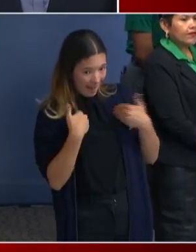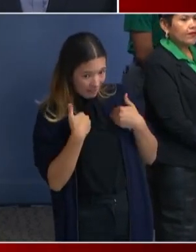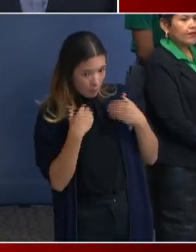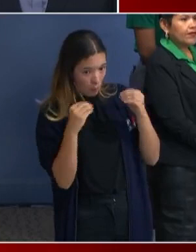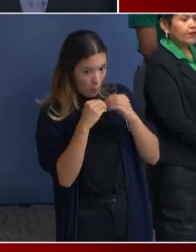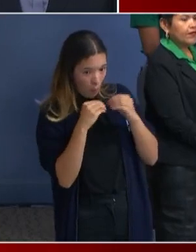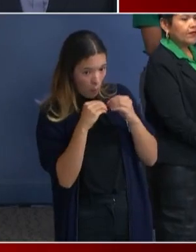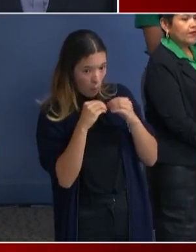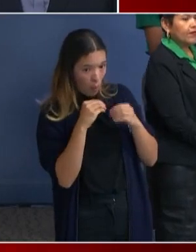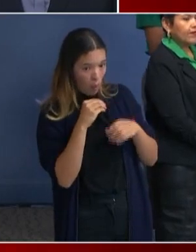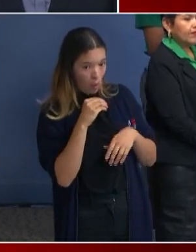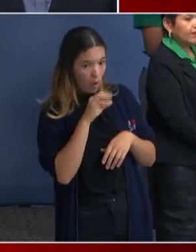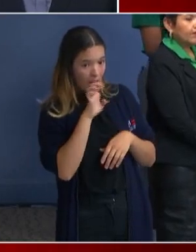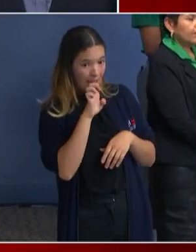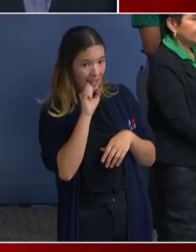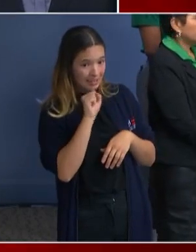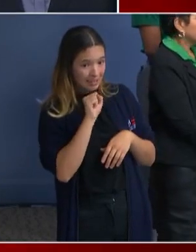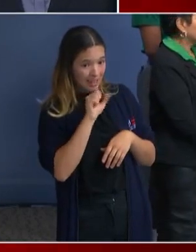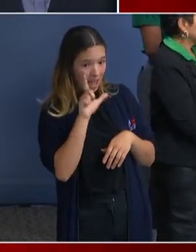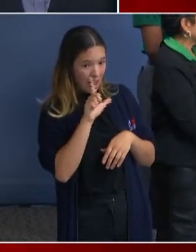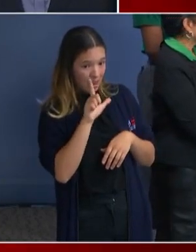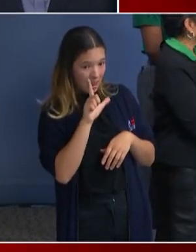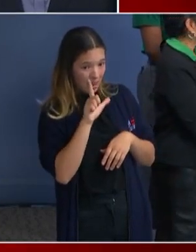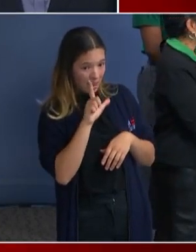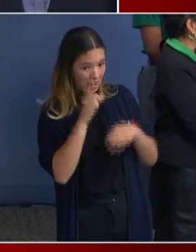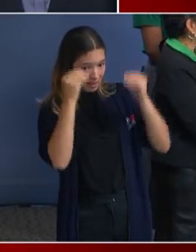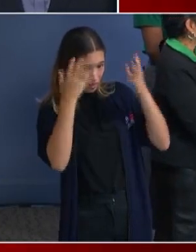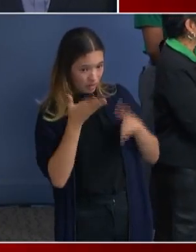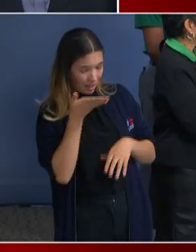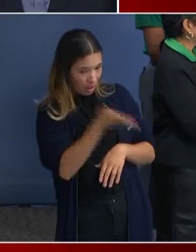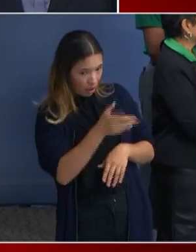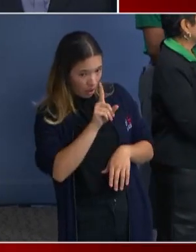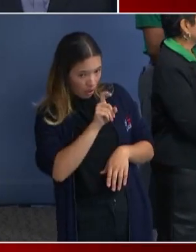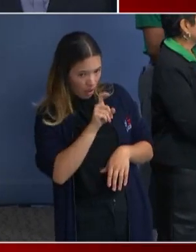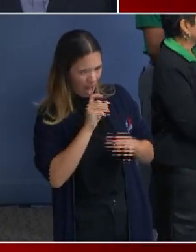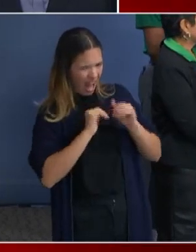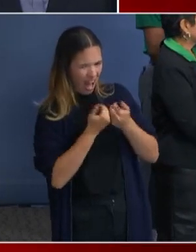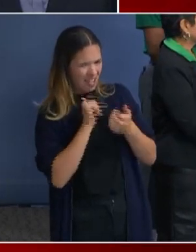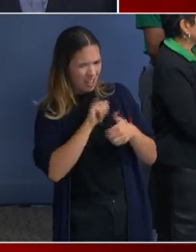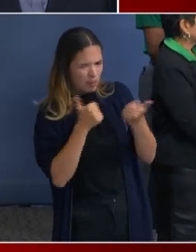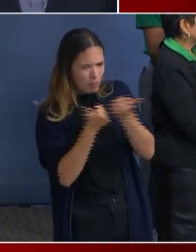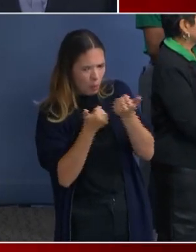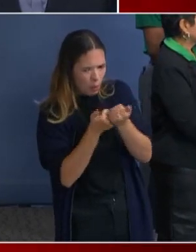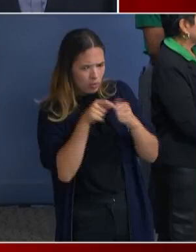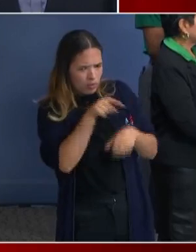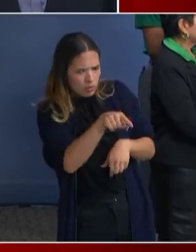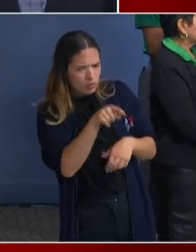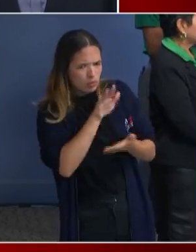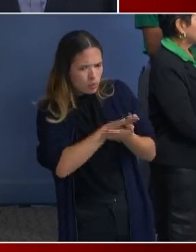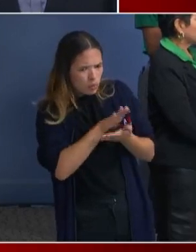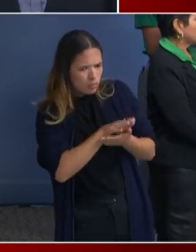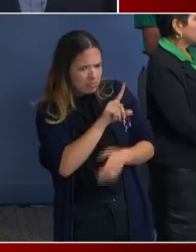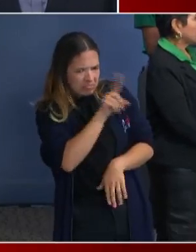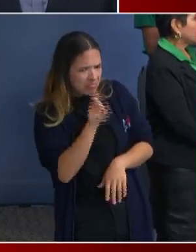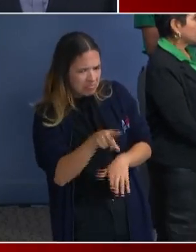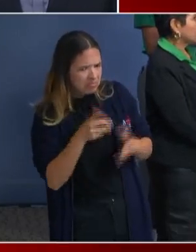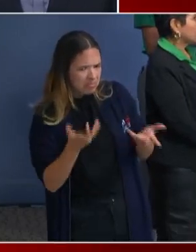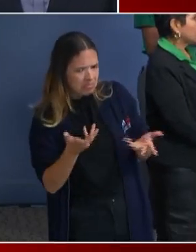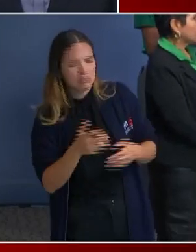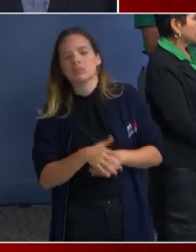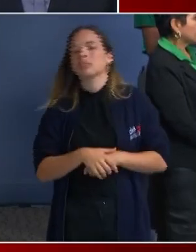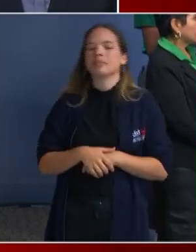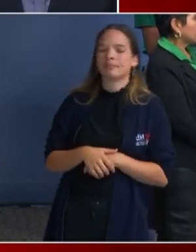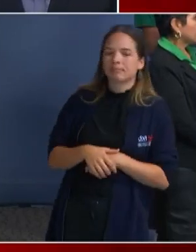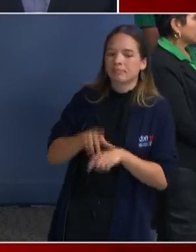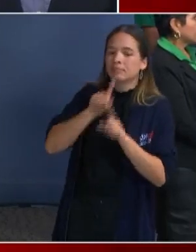other supports are those students going to receive once at school? Our students, regardless of whether they are coming from the